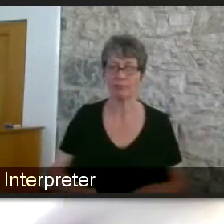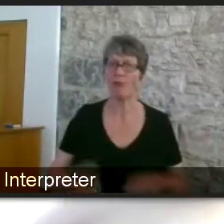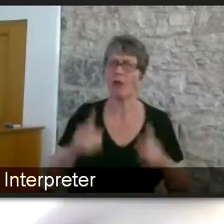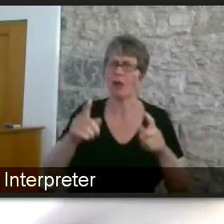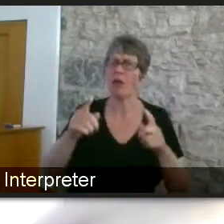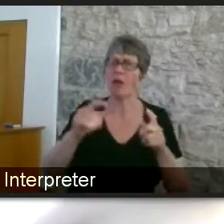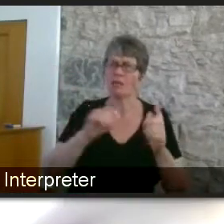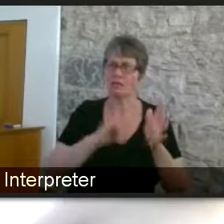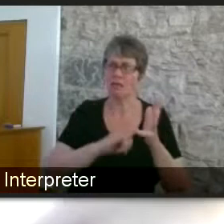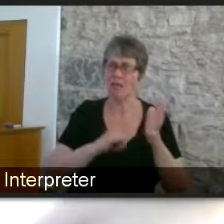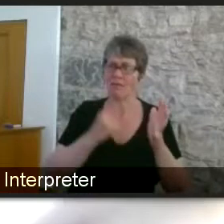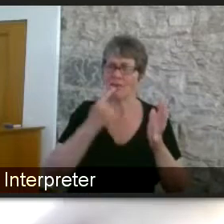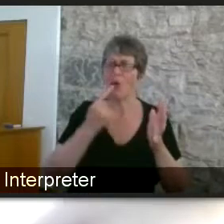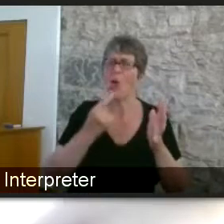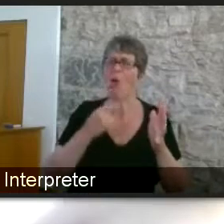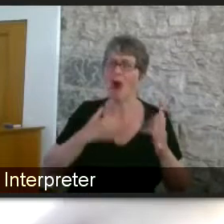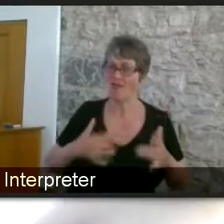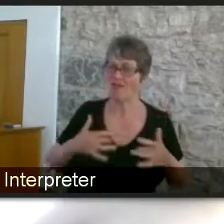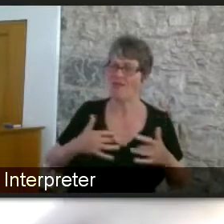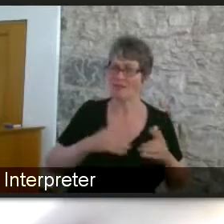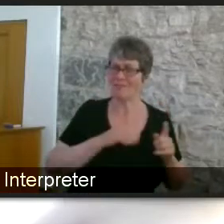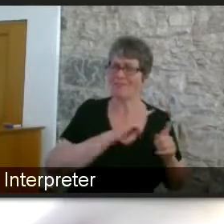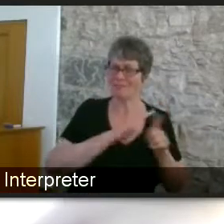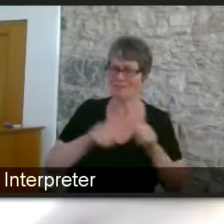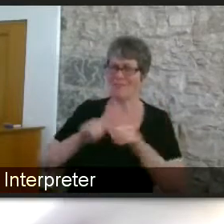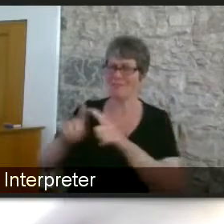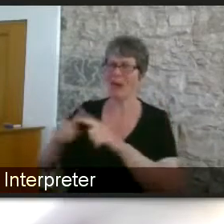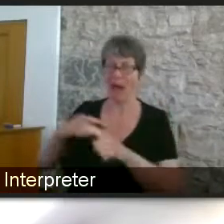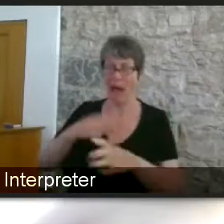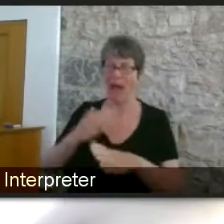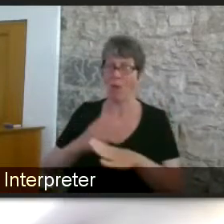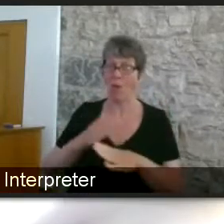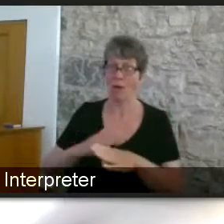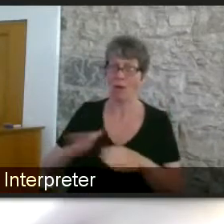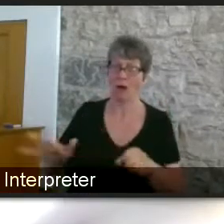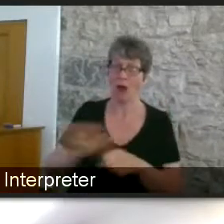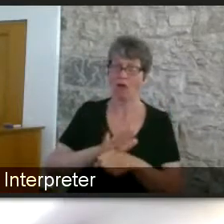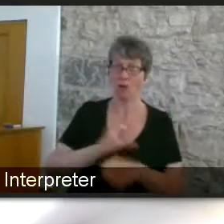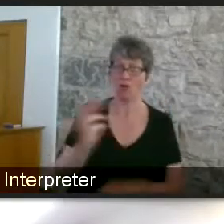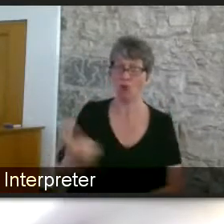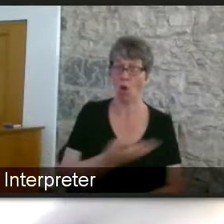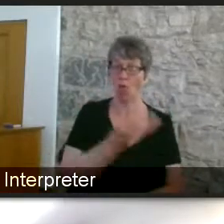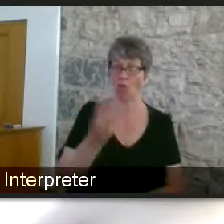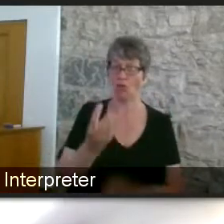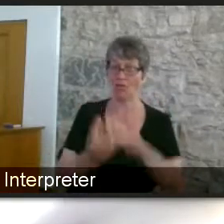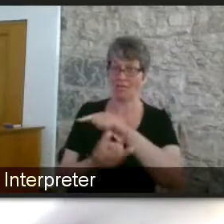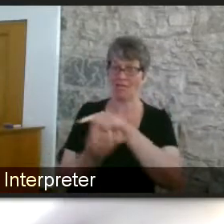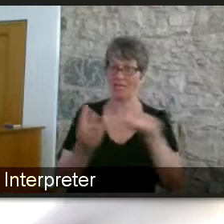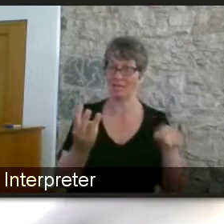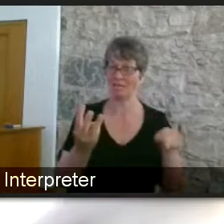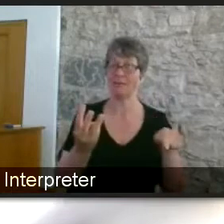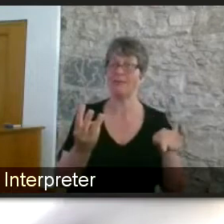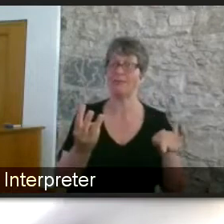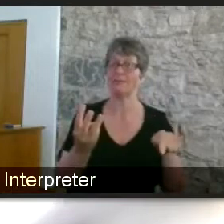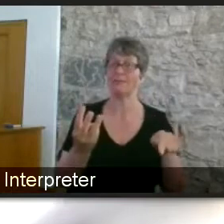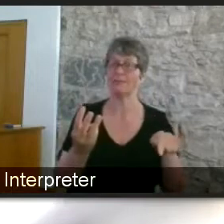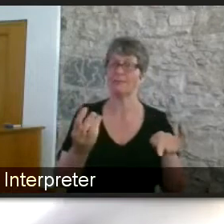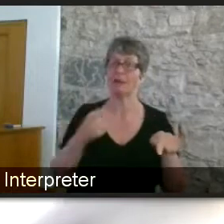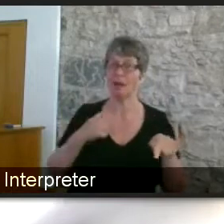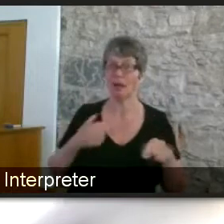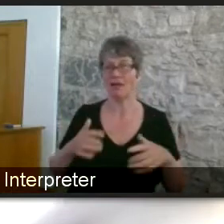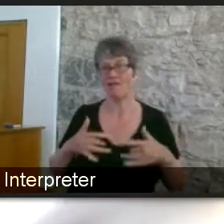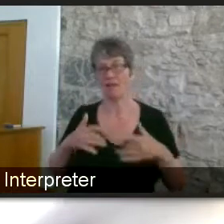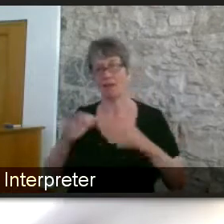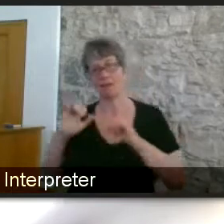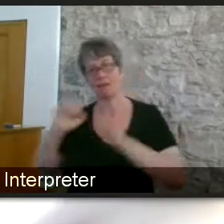i guess so like i've been working across all three as you say um i think naturally the the voluntary sector